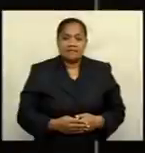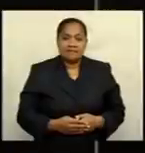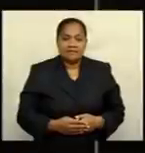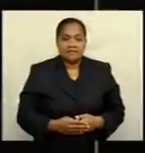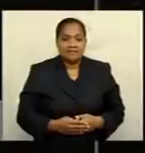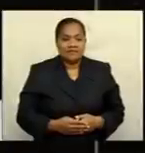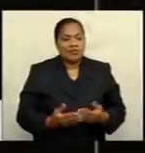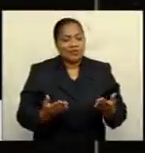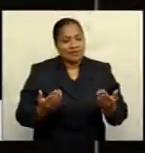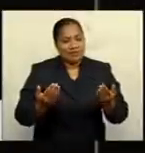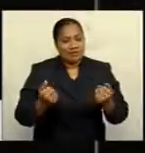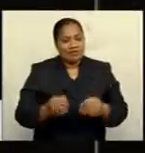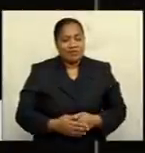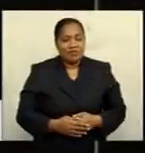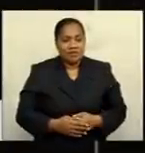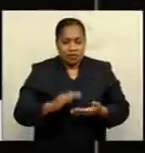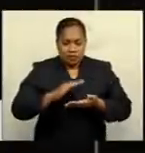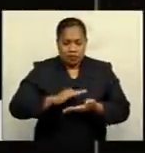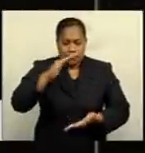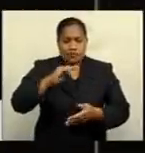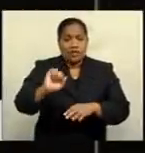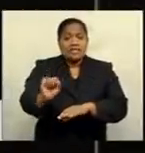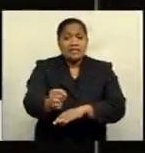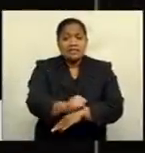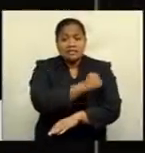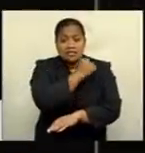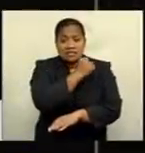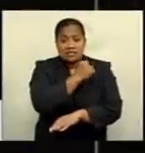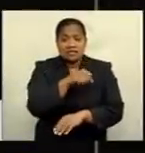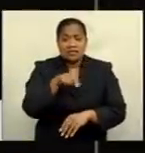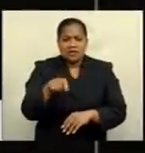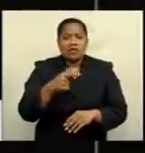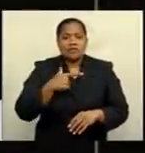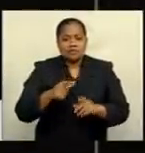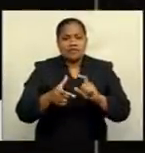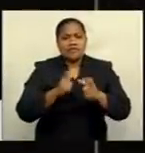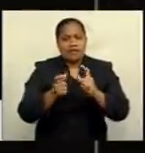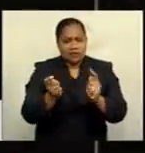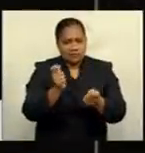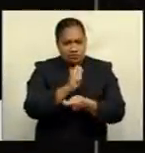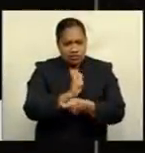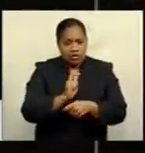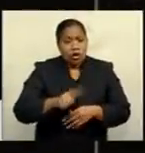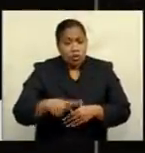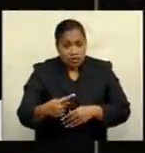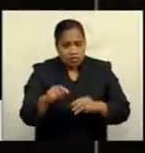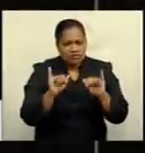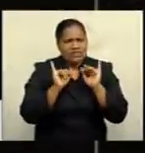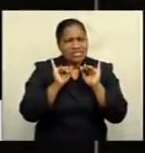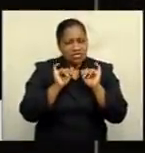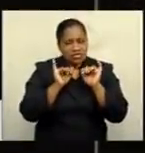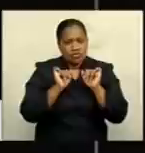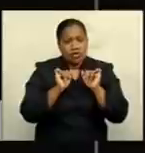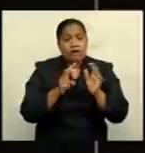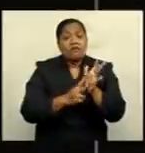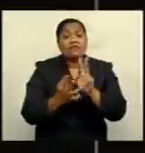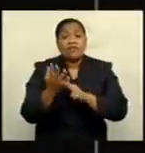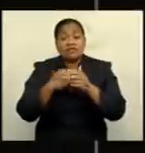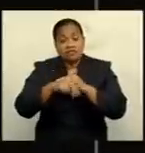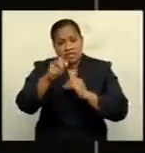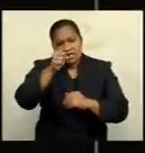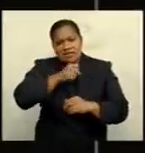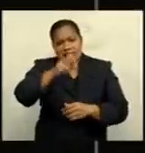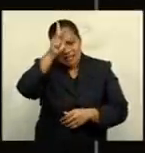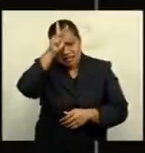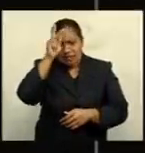Welcome back. The rising sea level as a result of climate change continues to be an issue for villages in Narikoso, Kandavu.